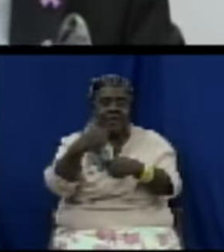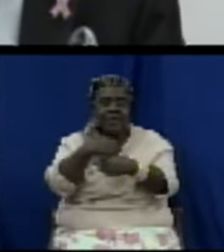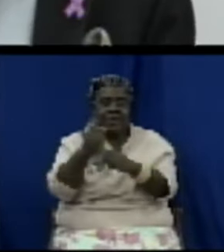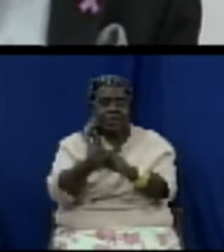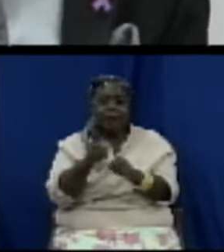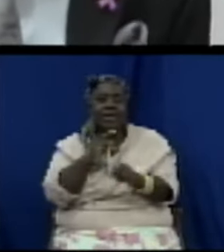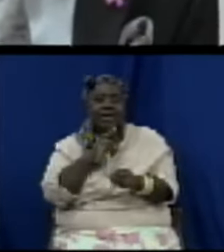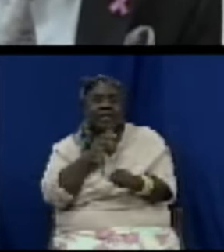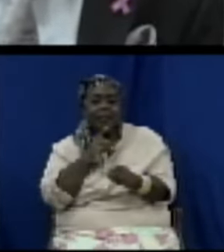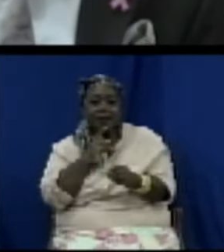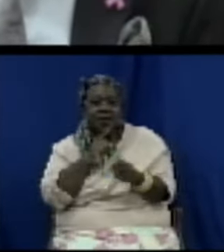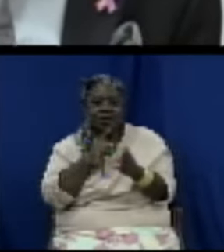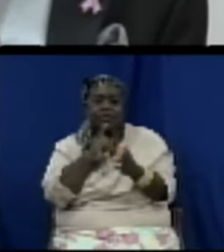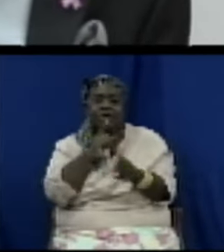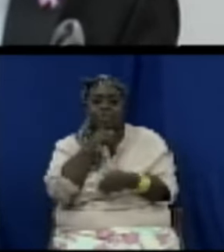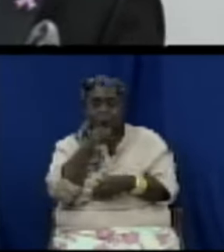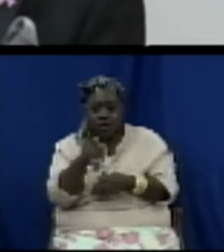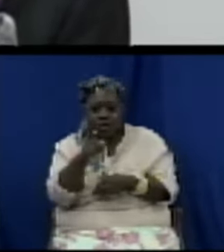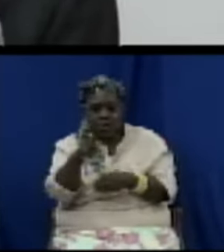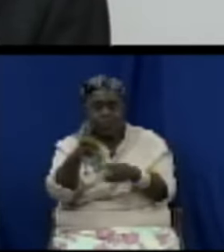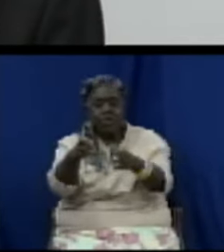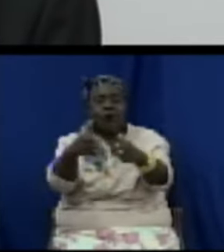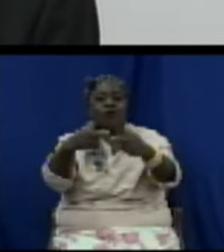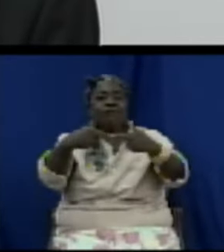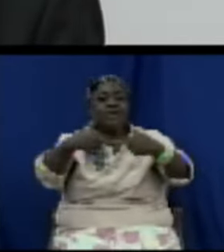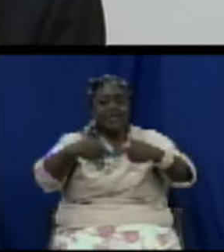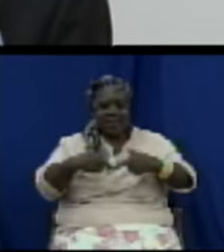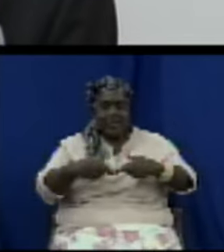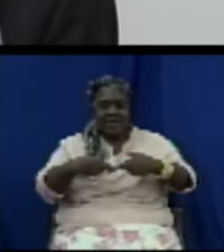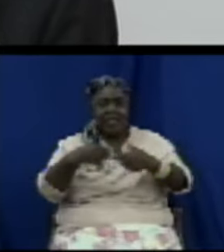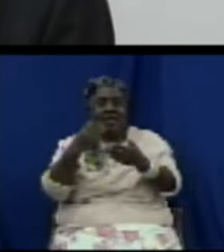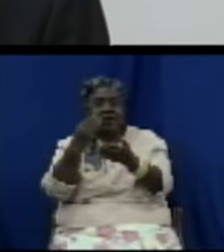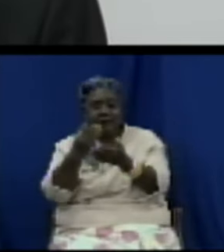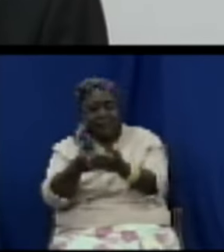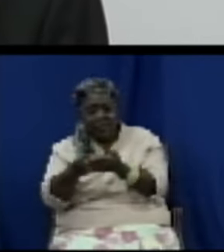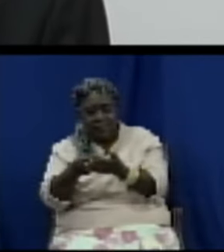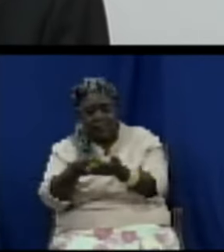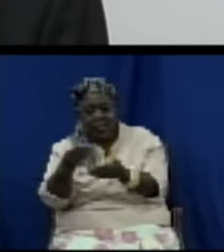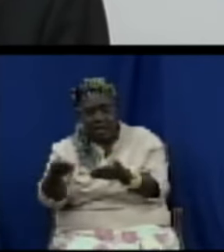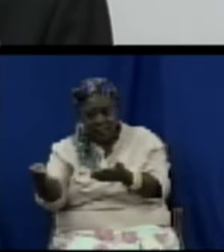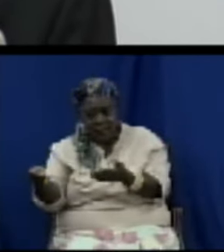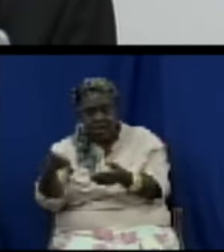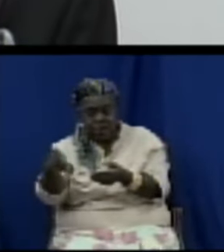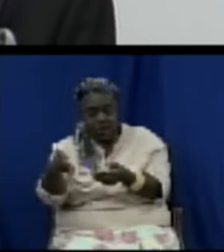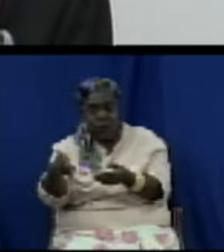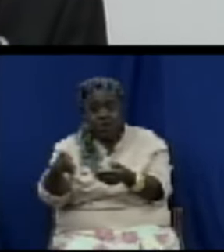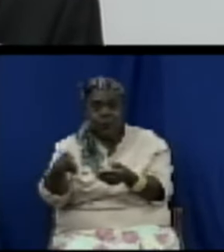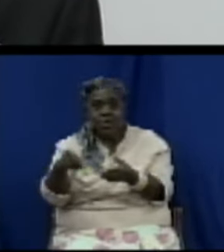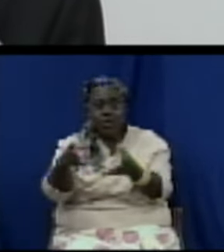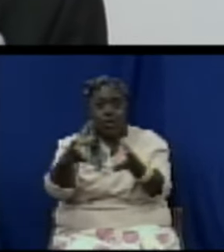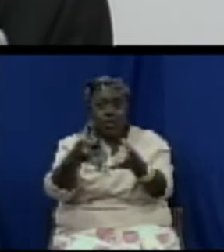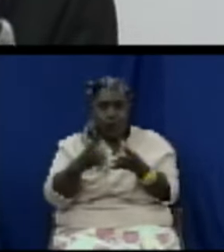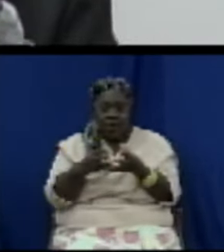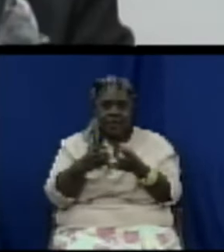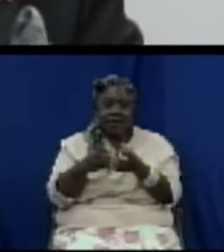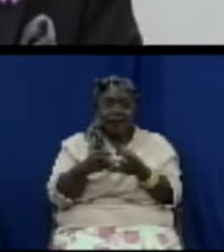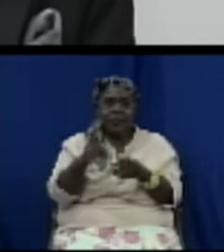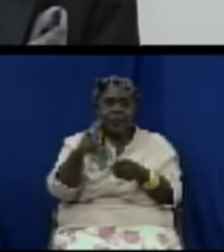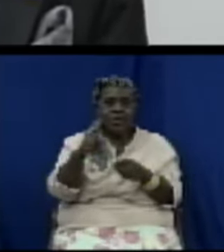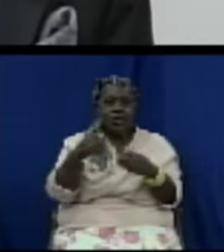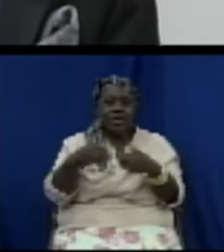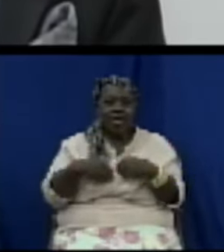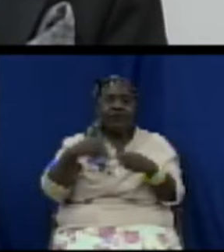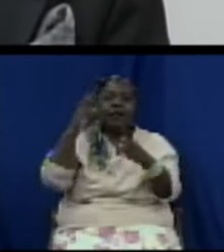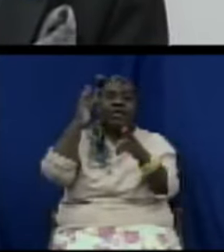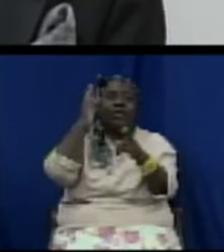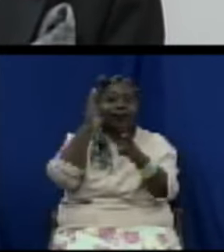law we are passing today is insisting that you not only have the right but we